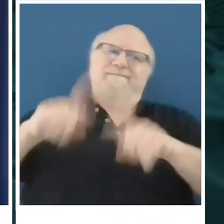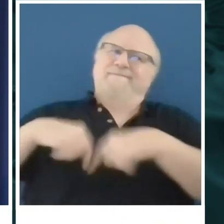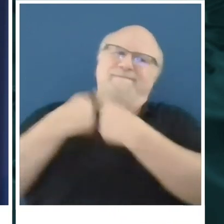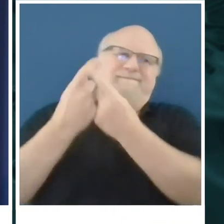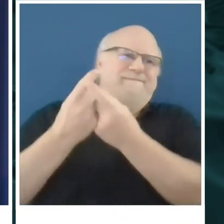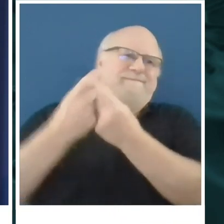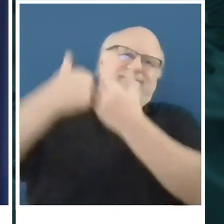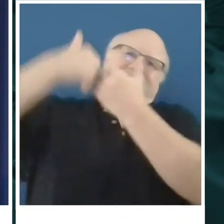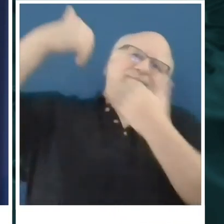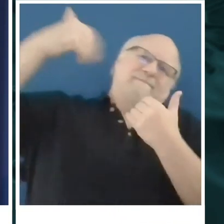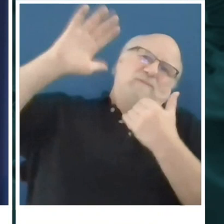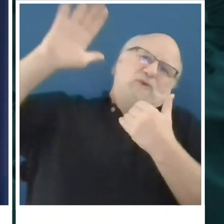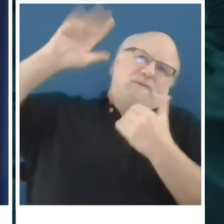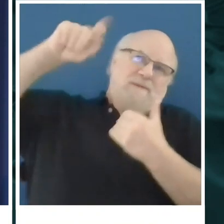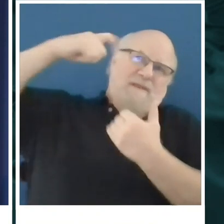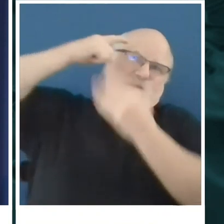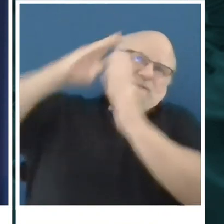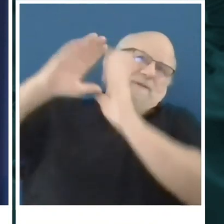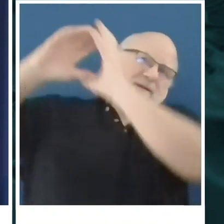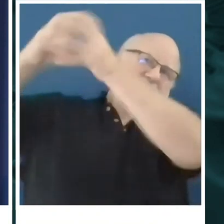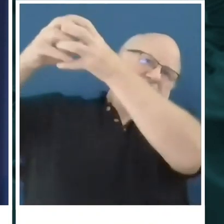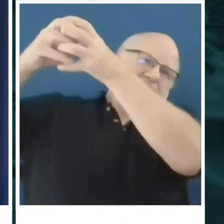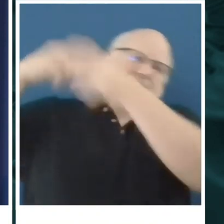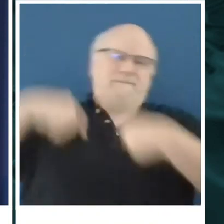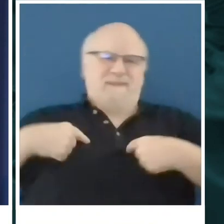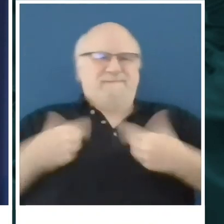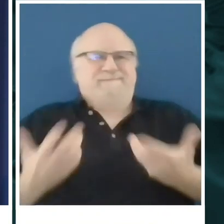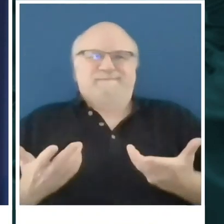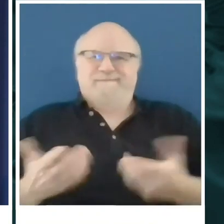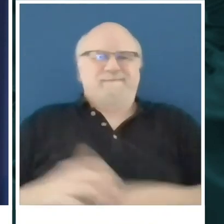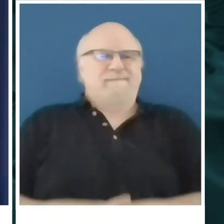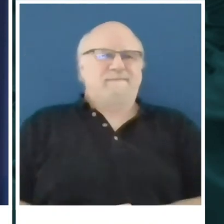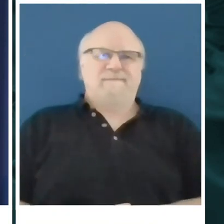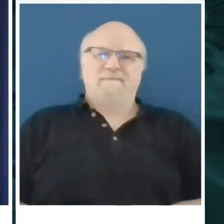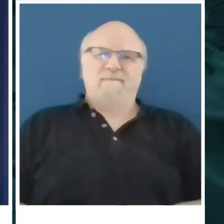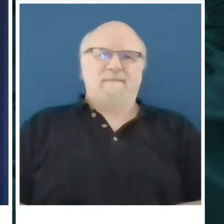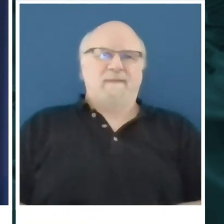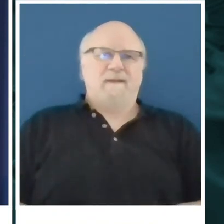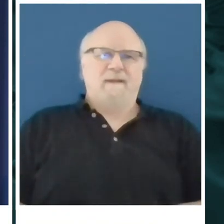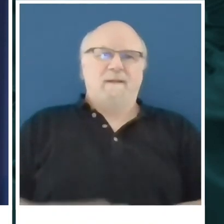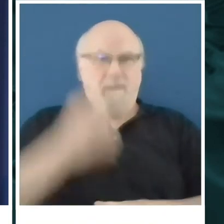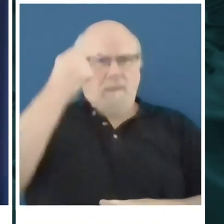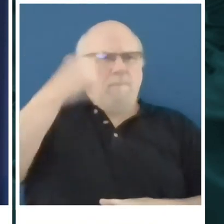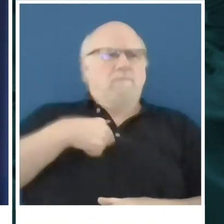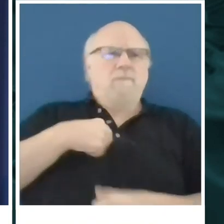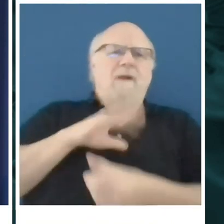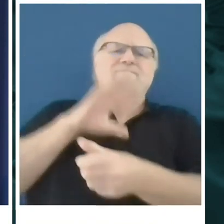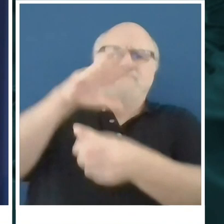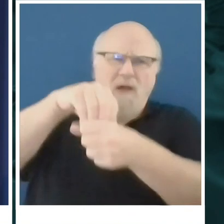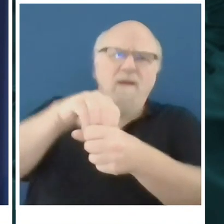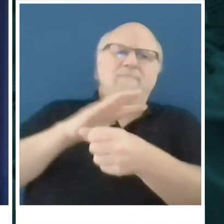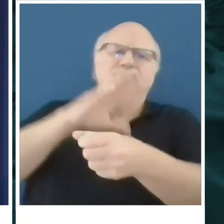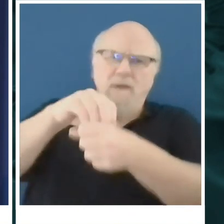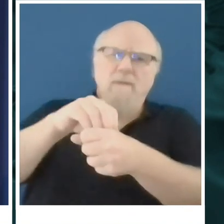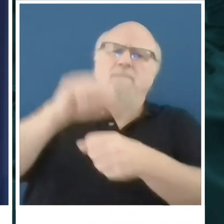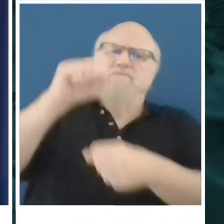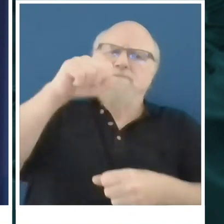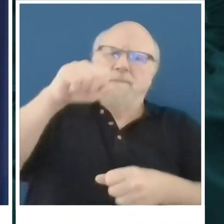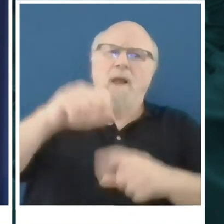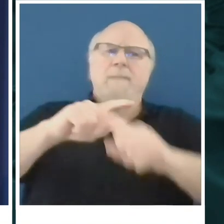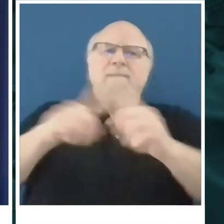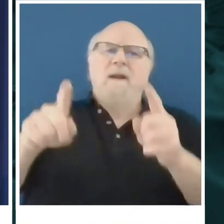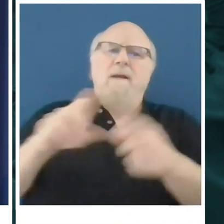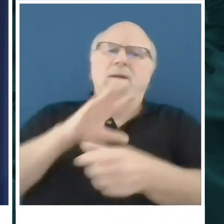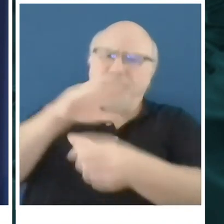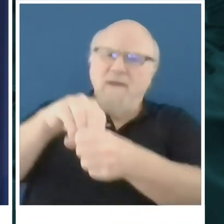entire pandemic. And so Governor called me last week just to check in on Jacksonville. And